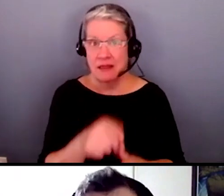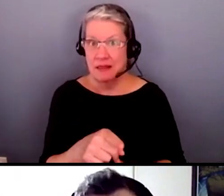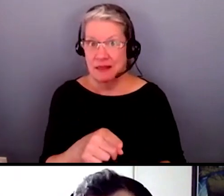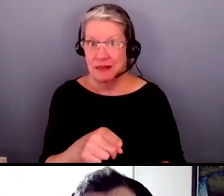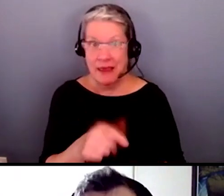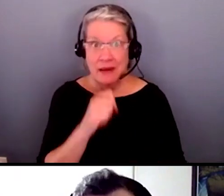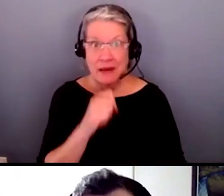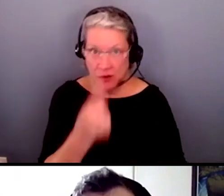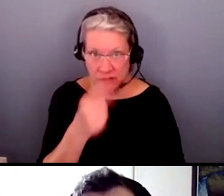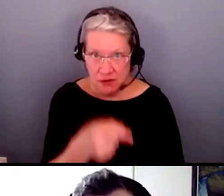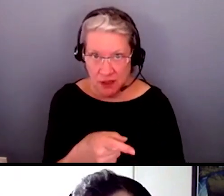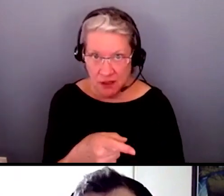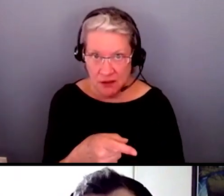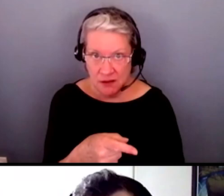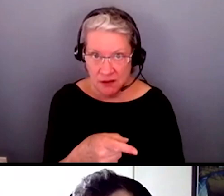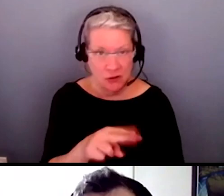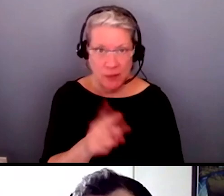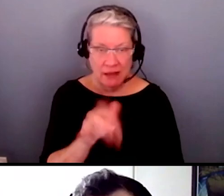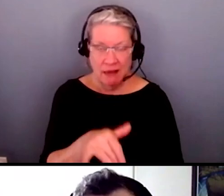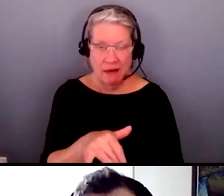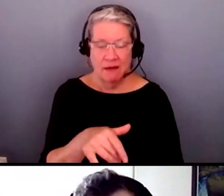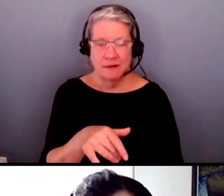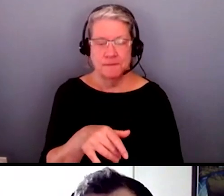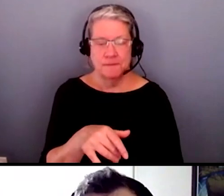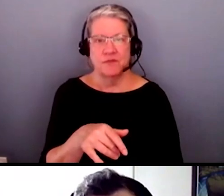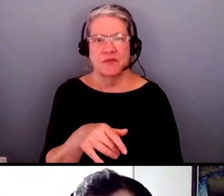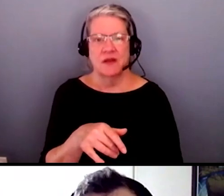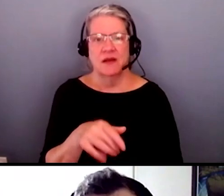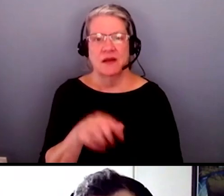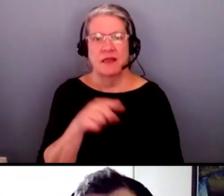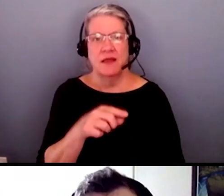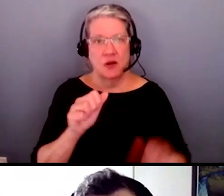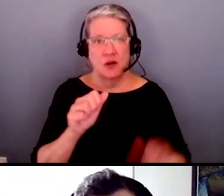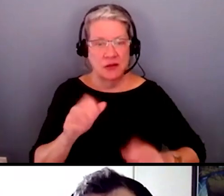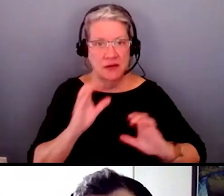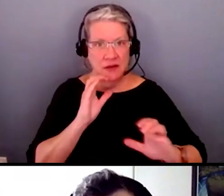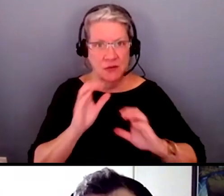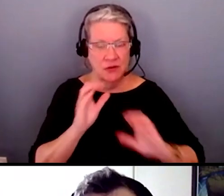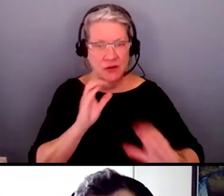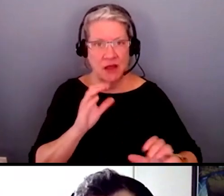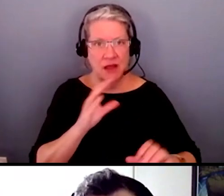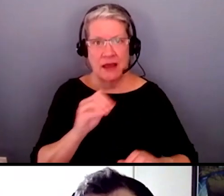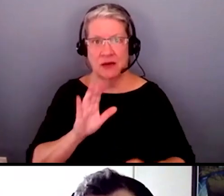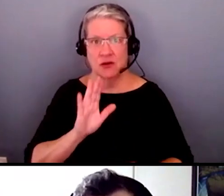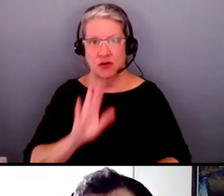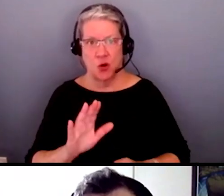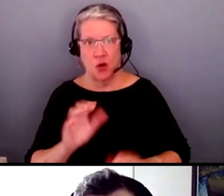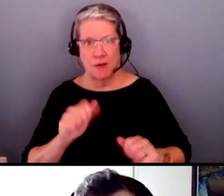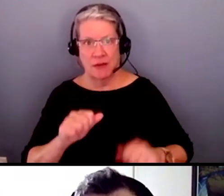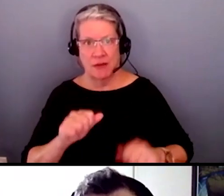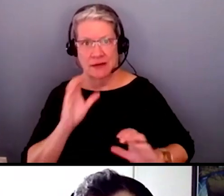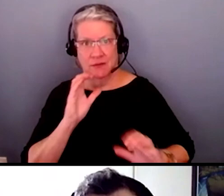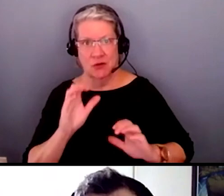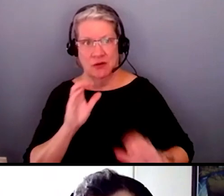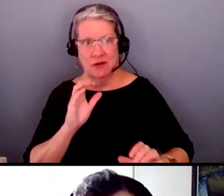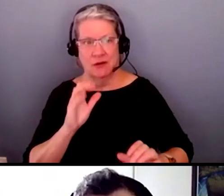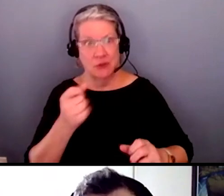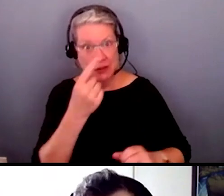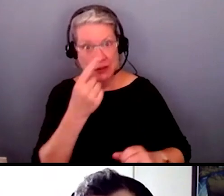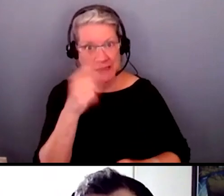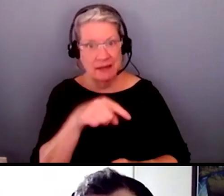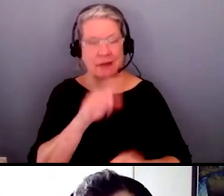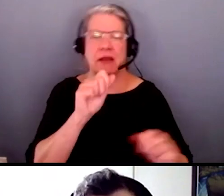understand and that they, even though their, their ability to communicate and your ability to understand them can be very, very difficult.